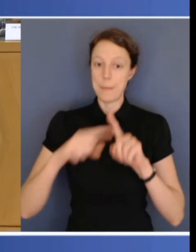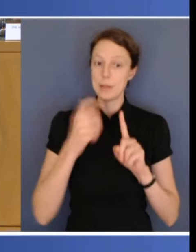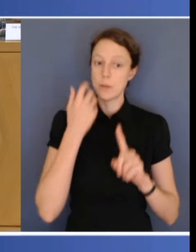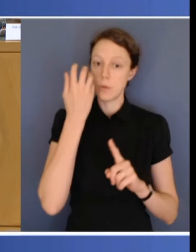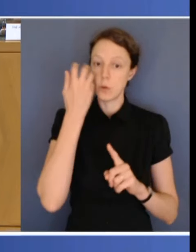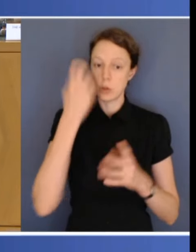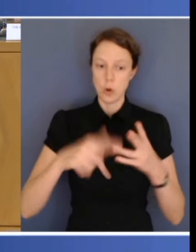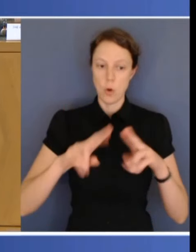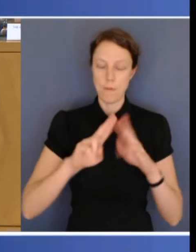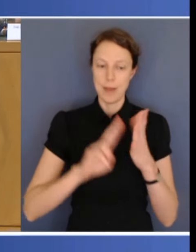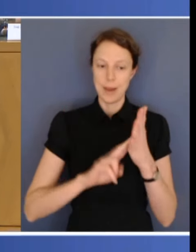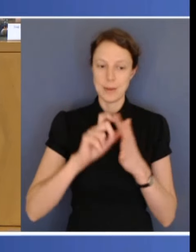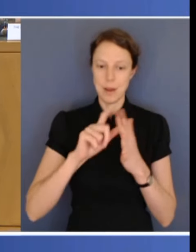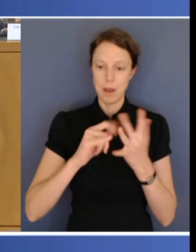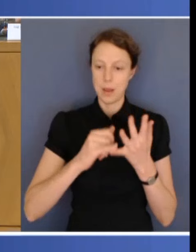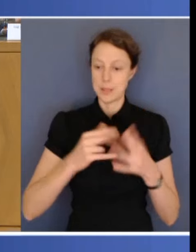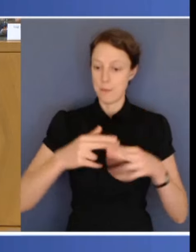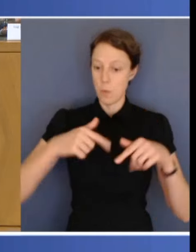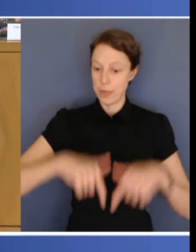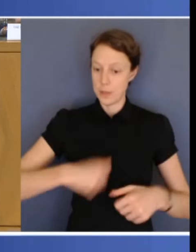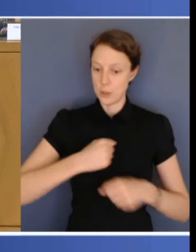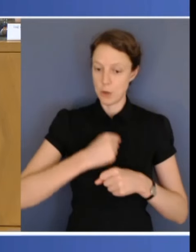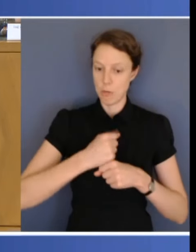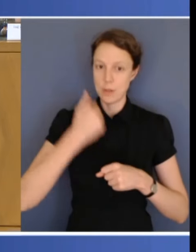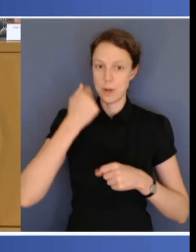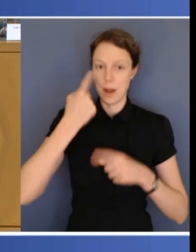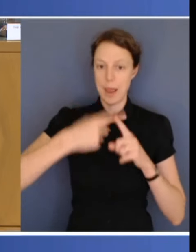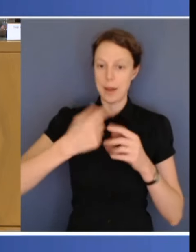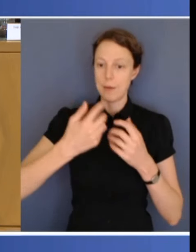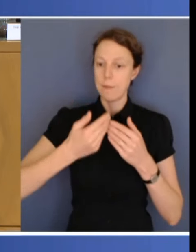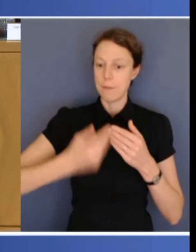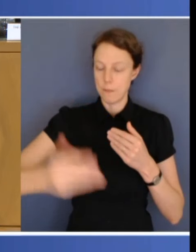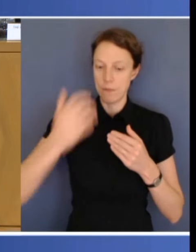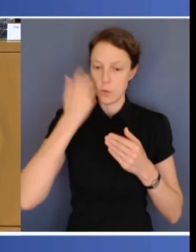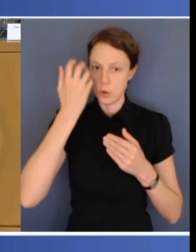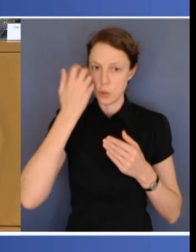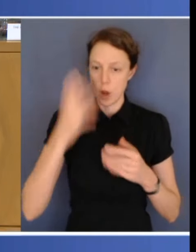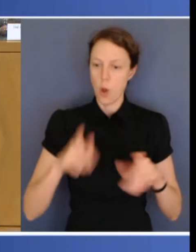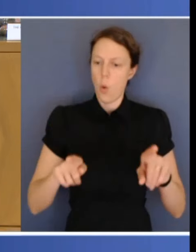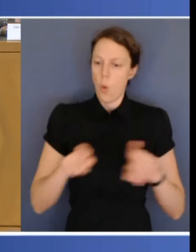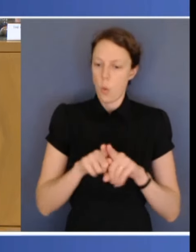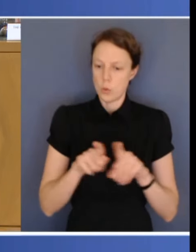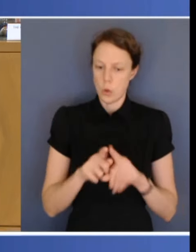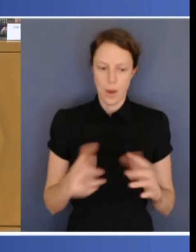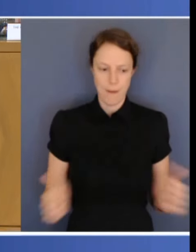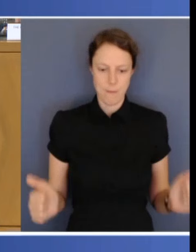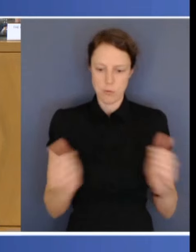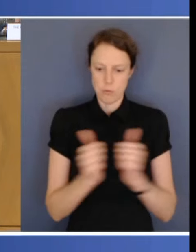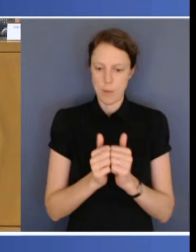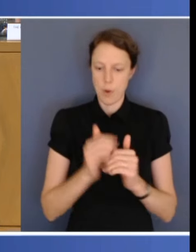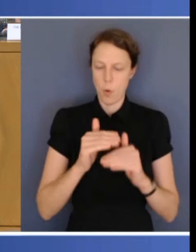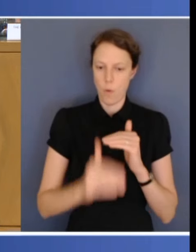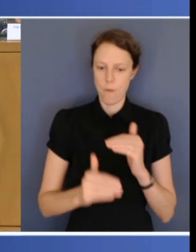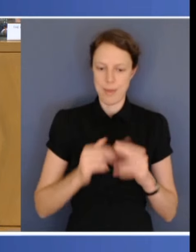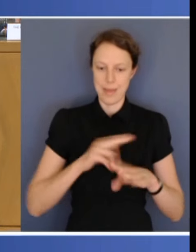the agreement that we've reached on the National Firearms Registry, which really takes the reforms that began under the